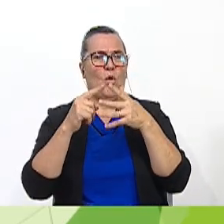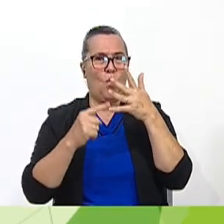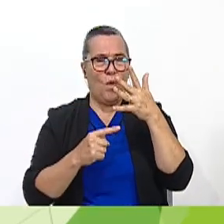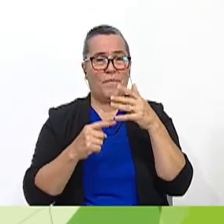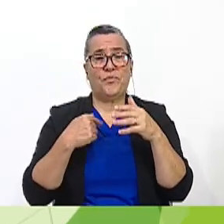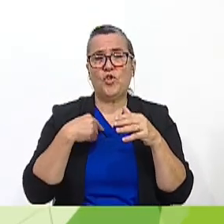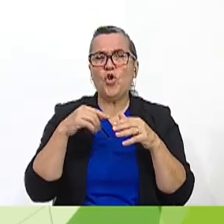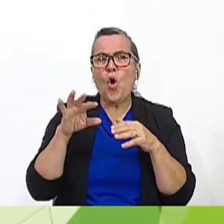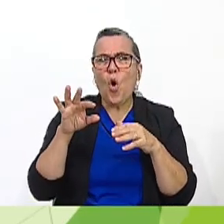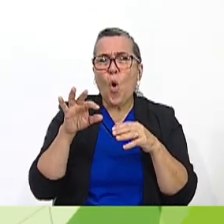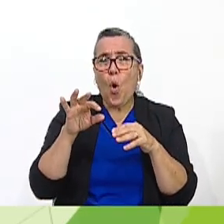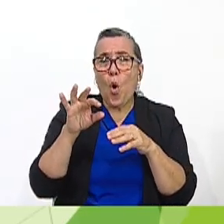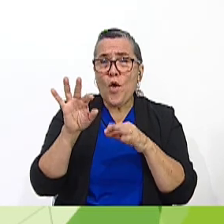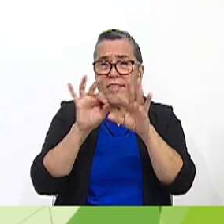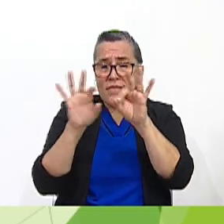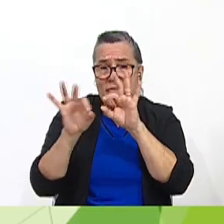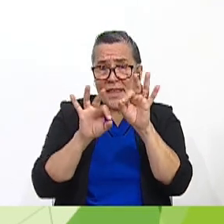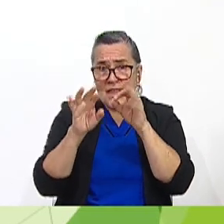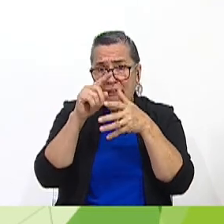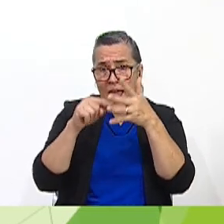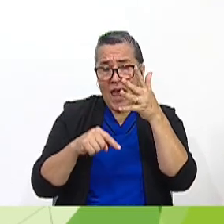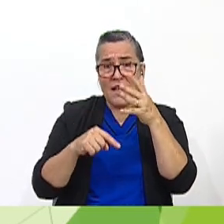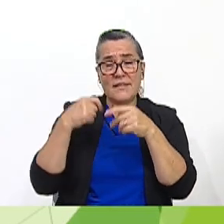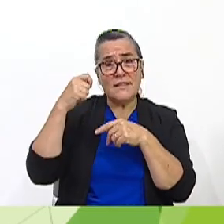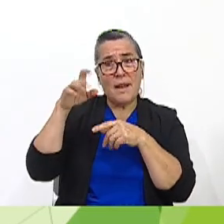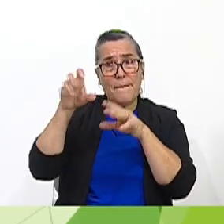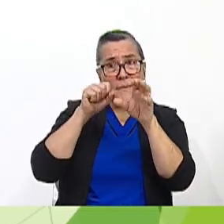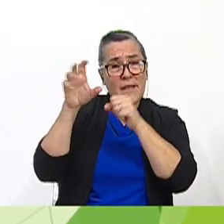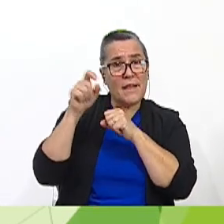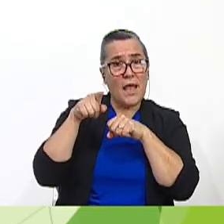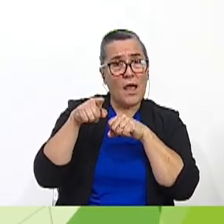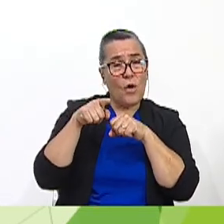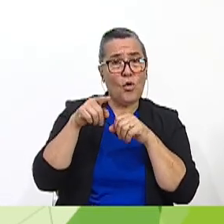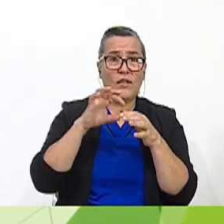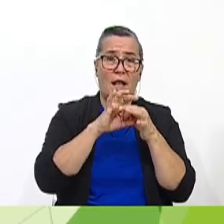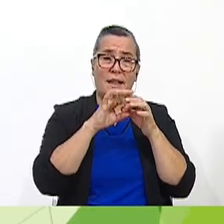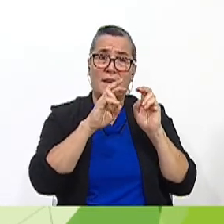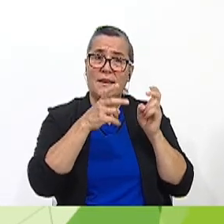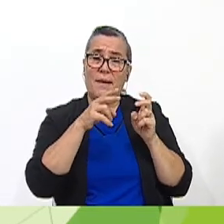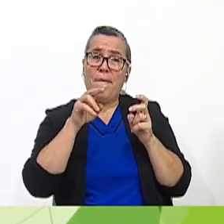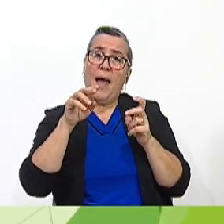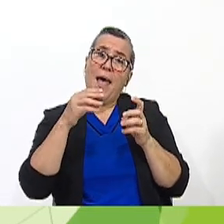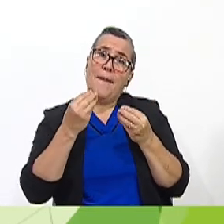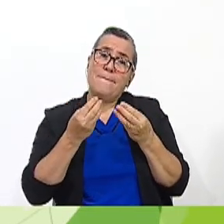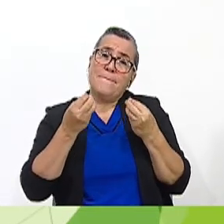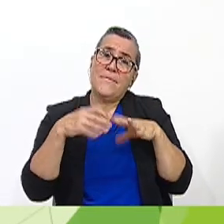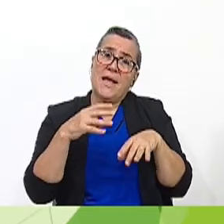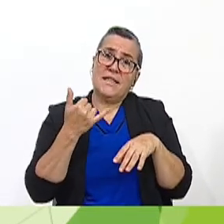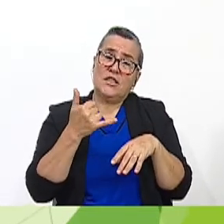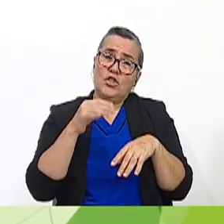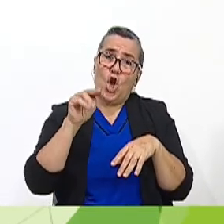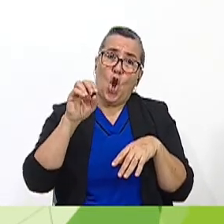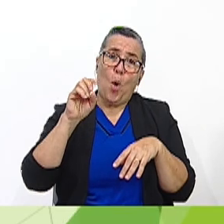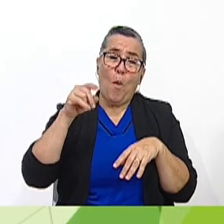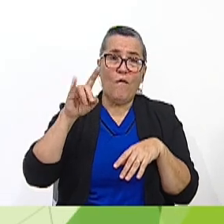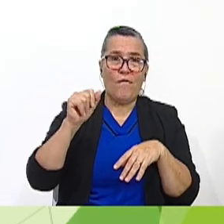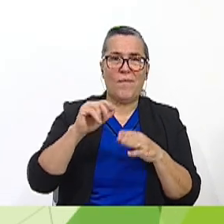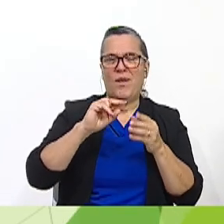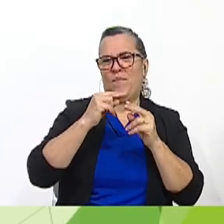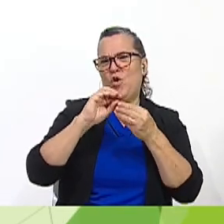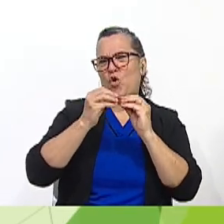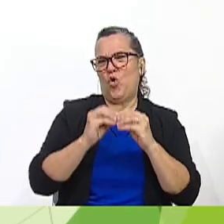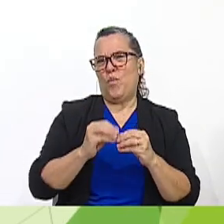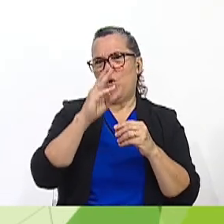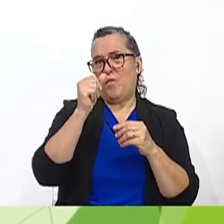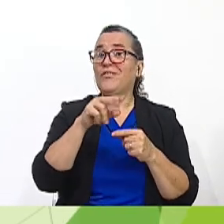extracted specific details from a video broadcast about nomophobia. For example, the number of the questions that it was